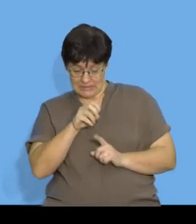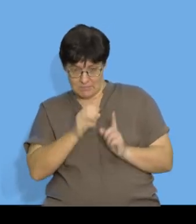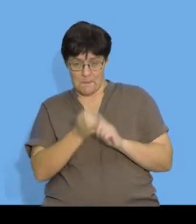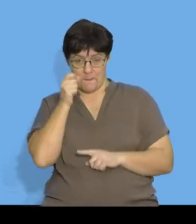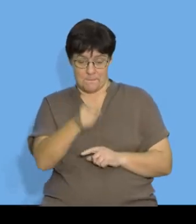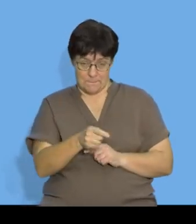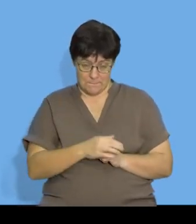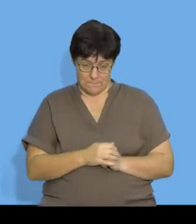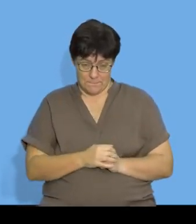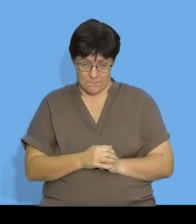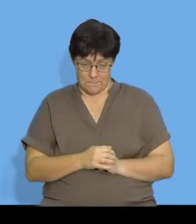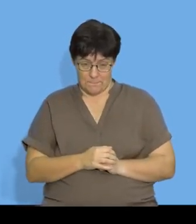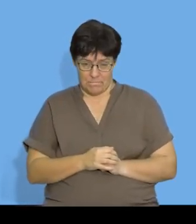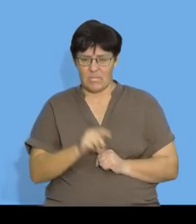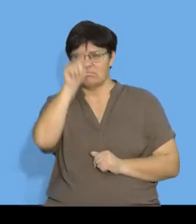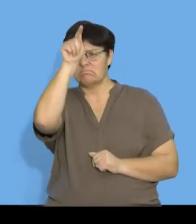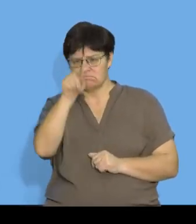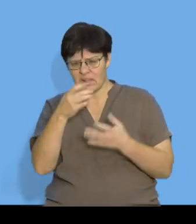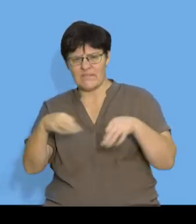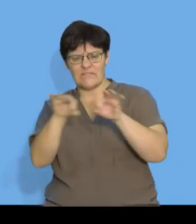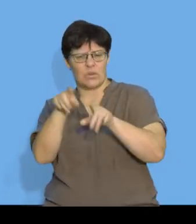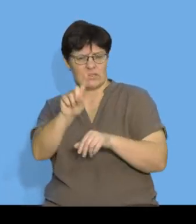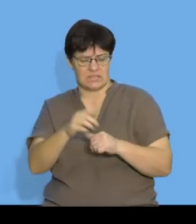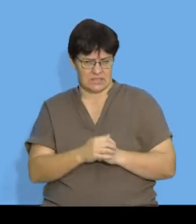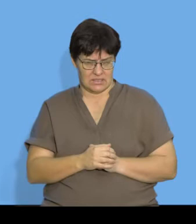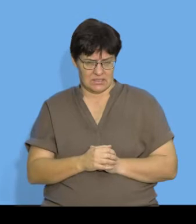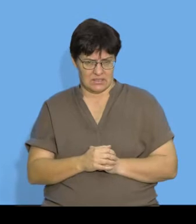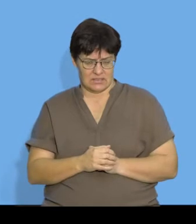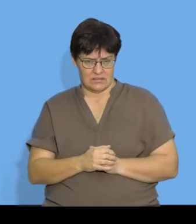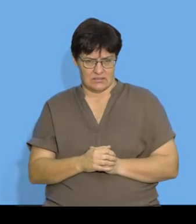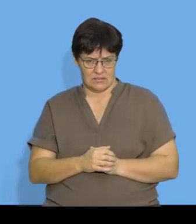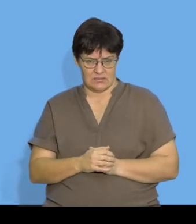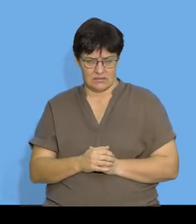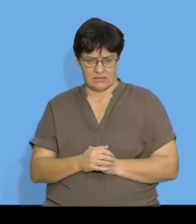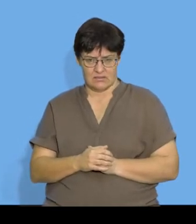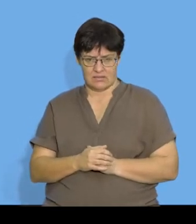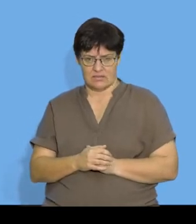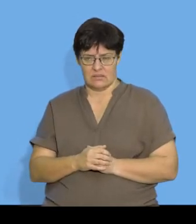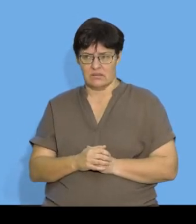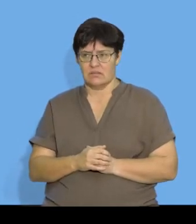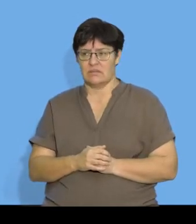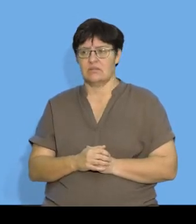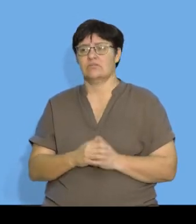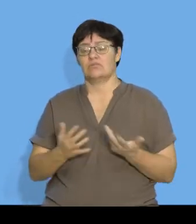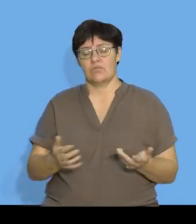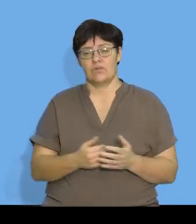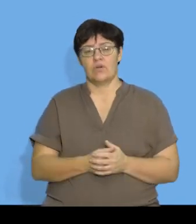We are asked for the 20th term, we are not asked which term is equal to 20.